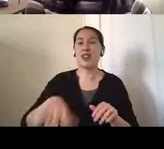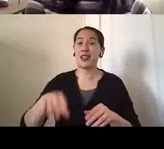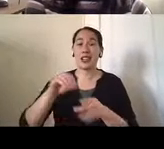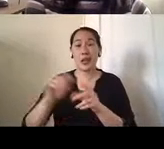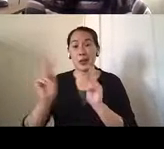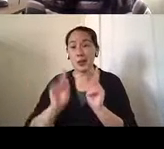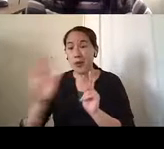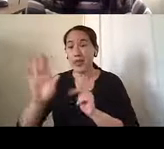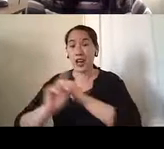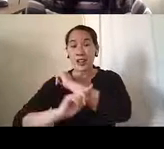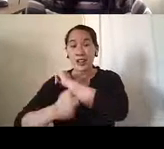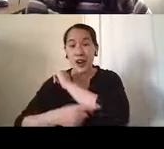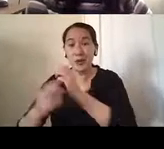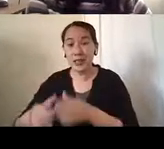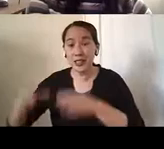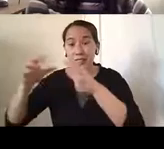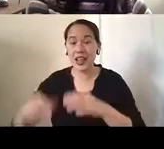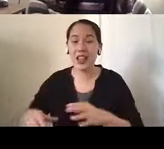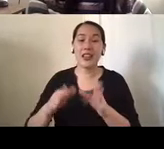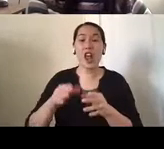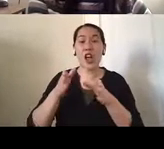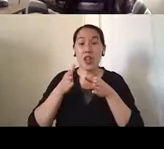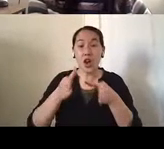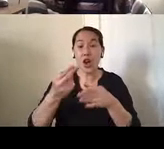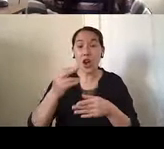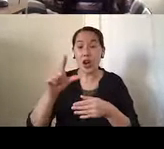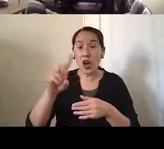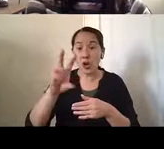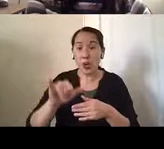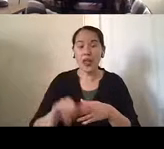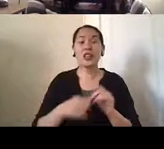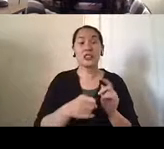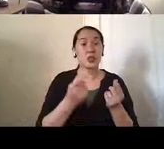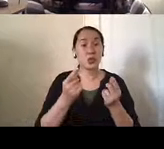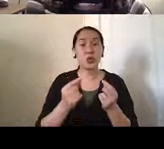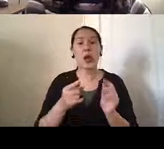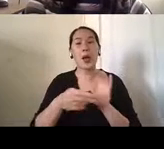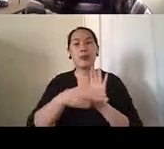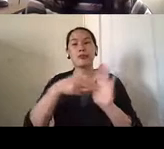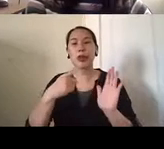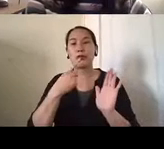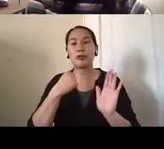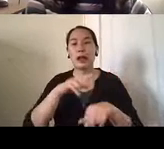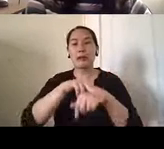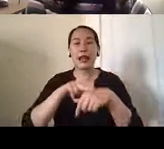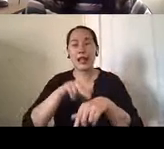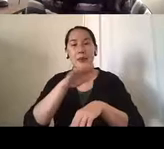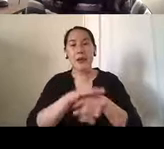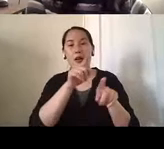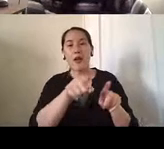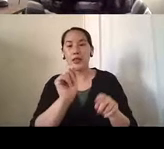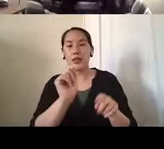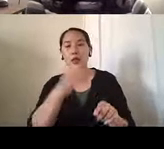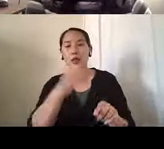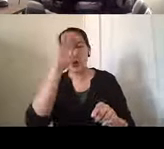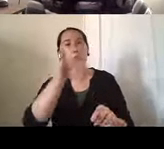So she began to put red tape on the toilet so that he would know where to urinate and she removed all the trash cans from their house.